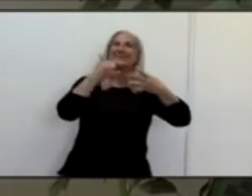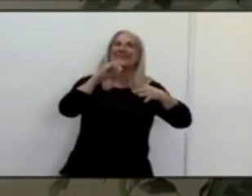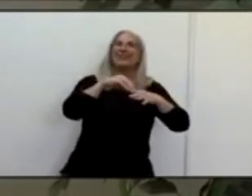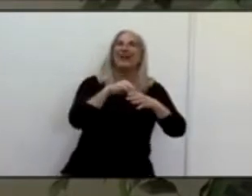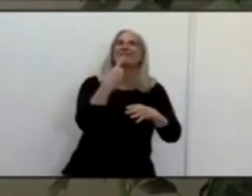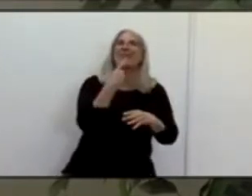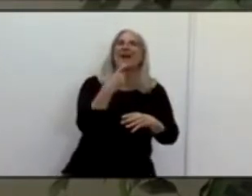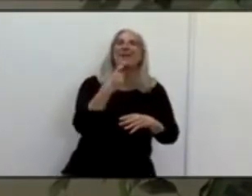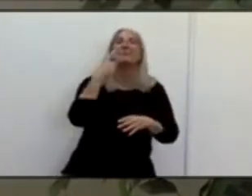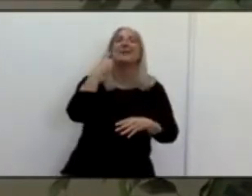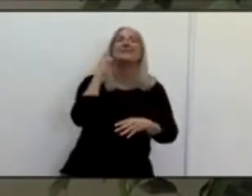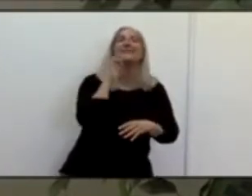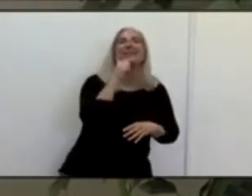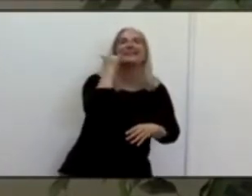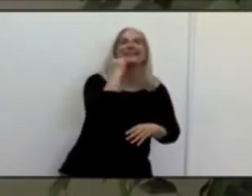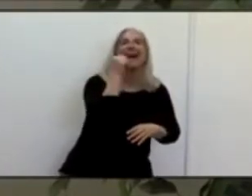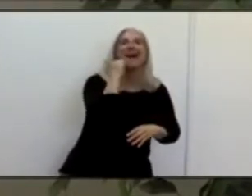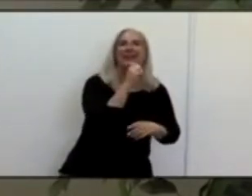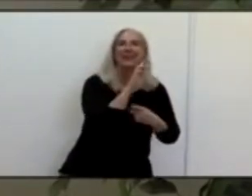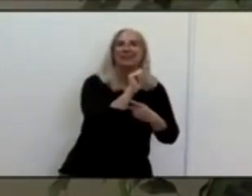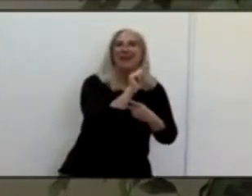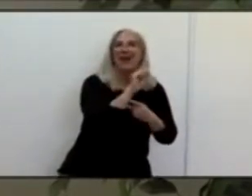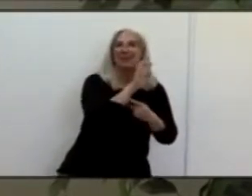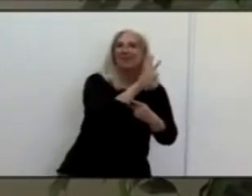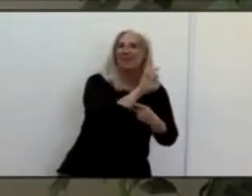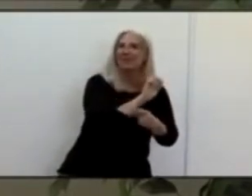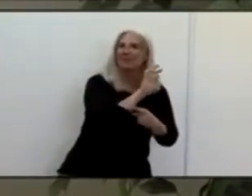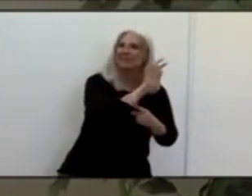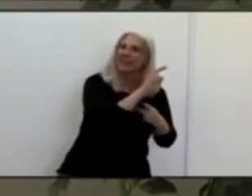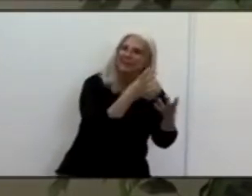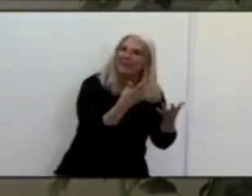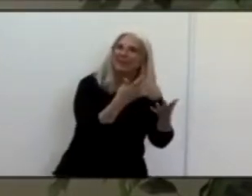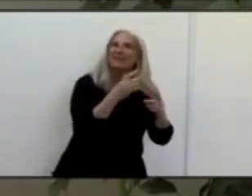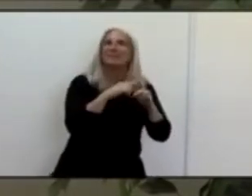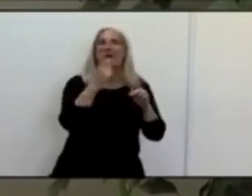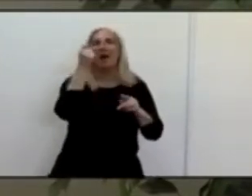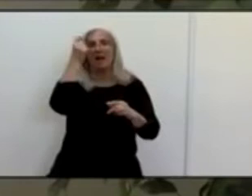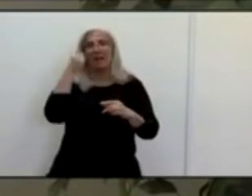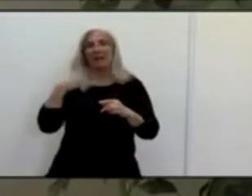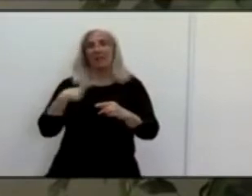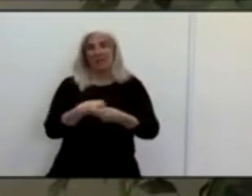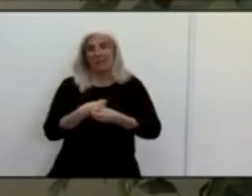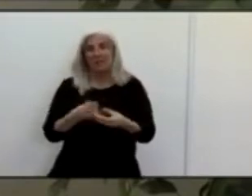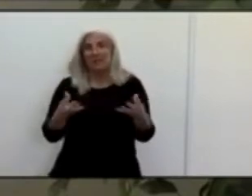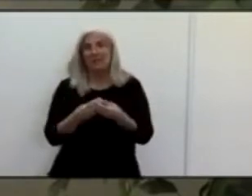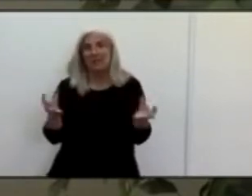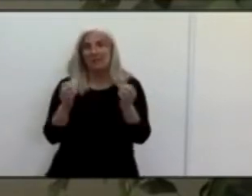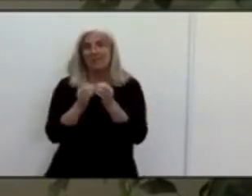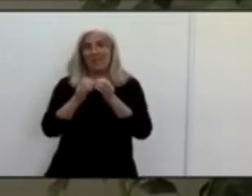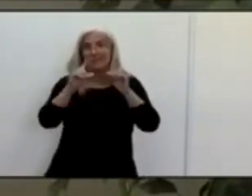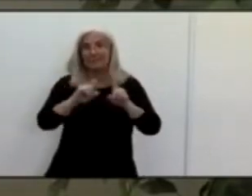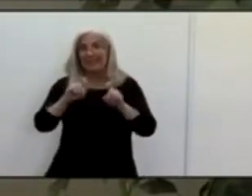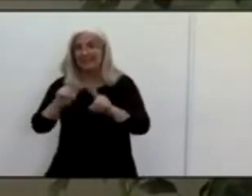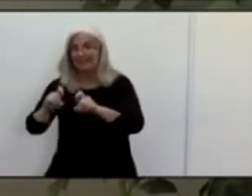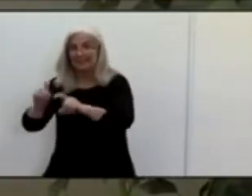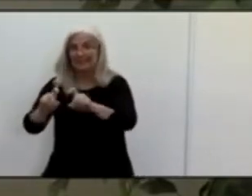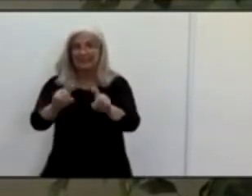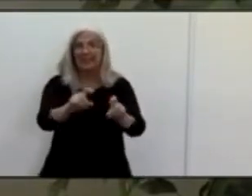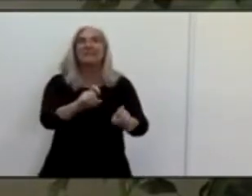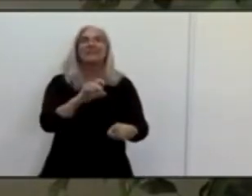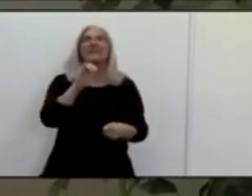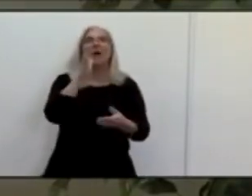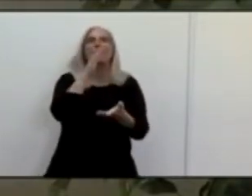will give us, will be incentivized with a lower daily case rate with the more testing that we do.